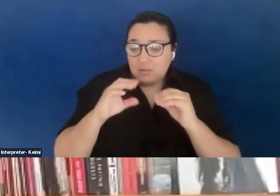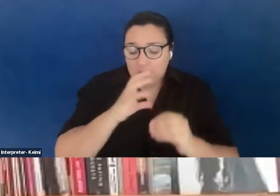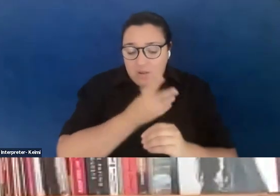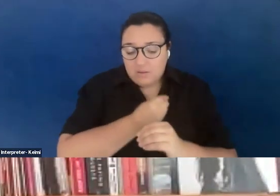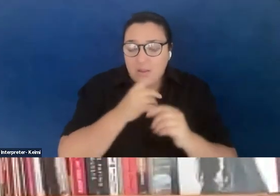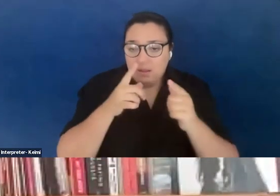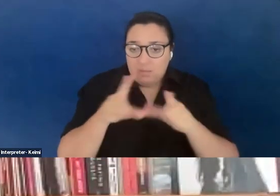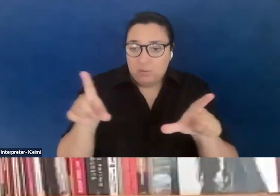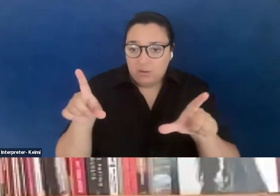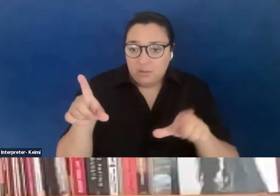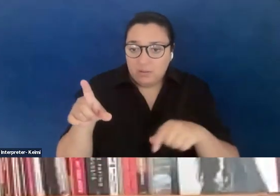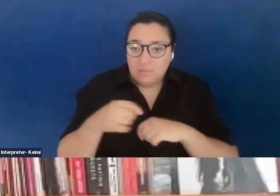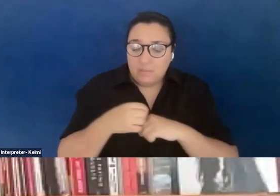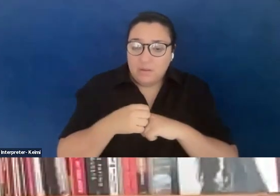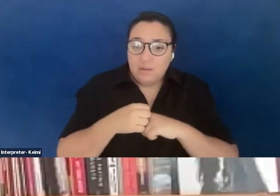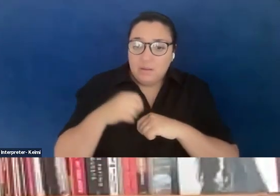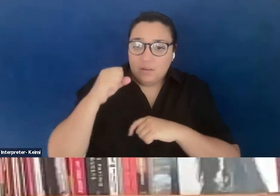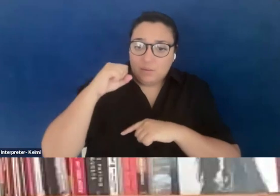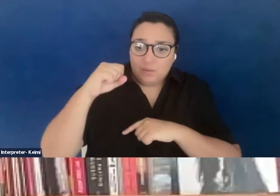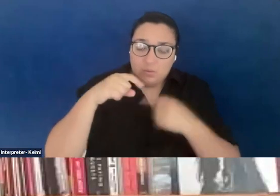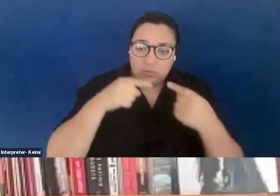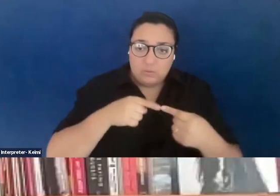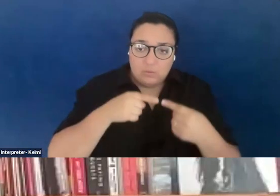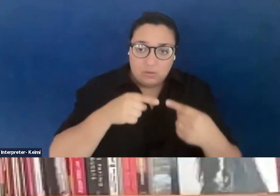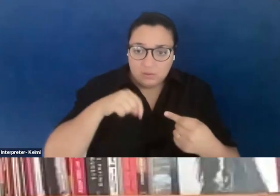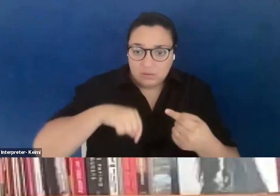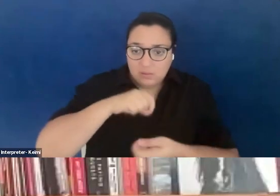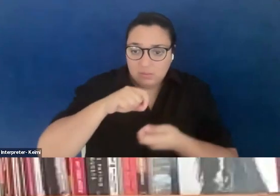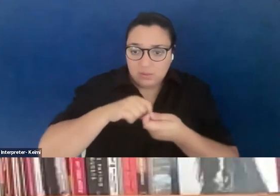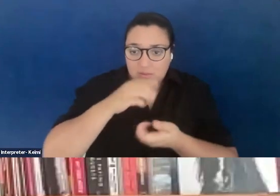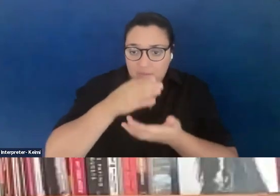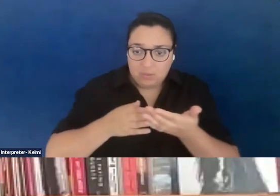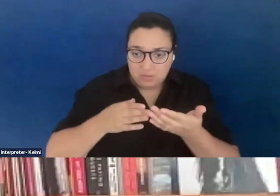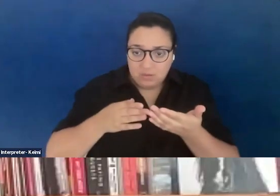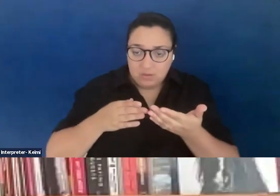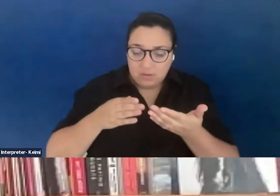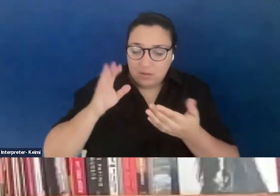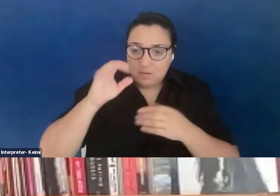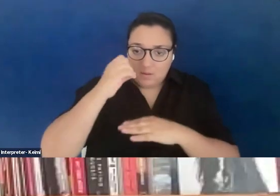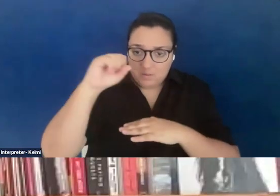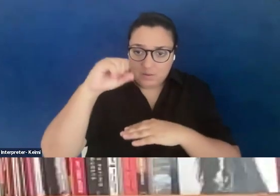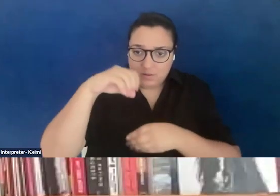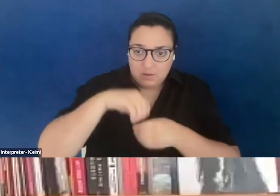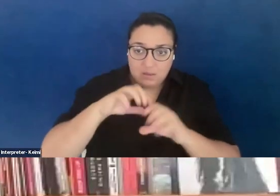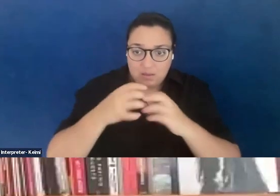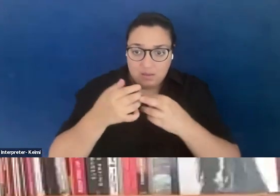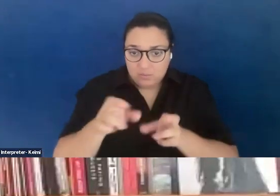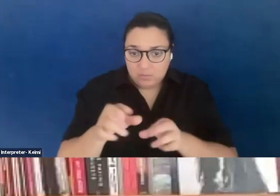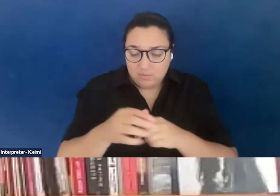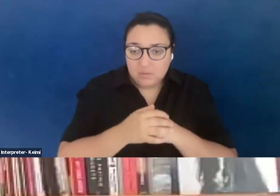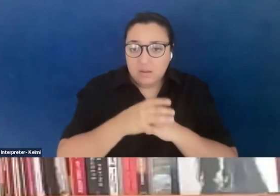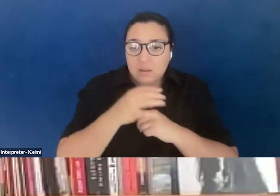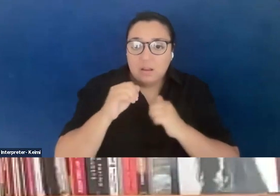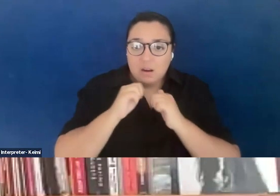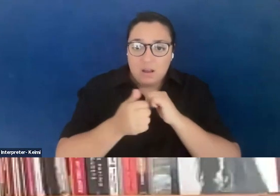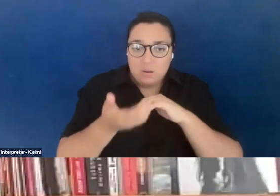resistance struggles at this particular phase of Palestinian resistance in our classrooms, and how to build